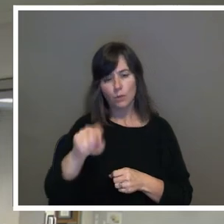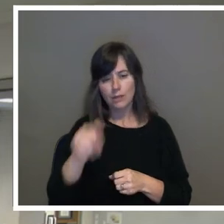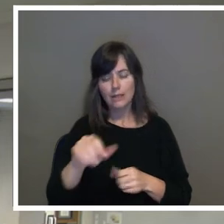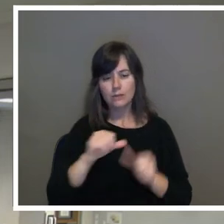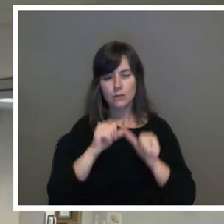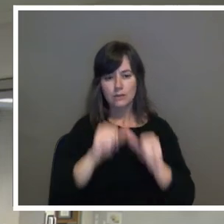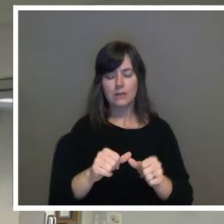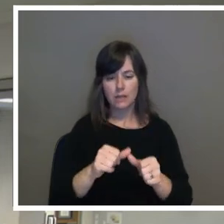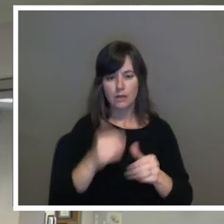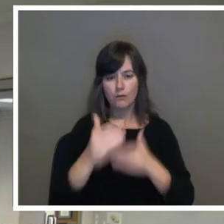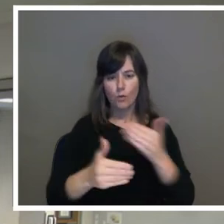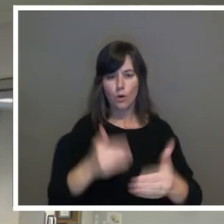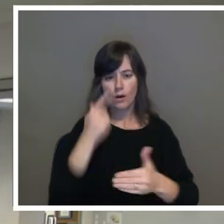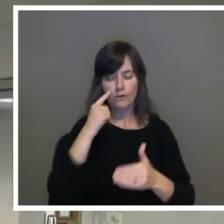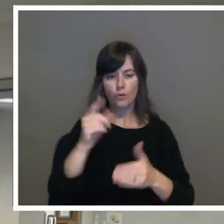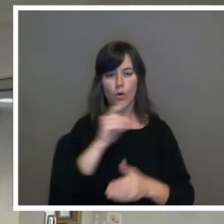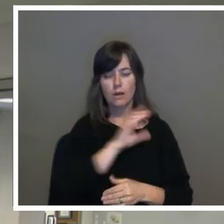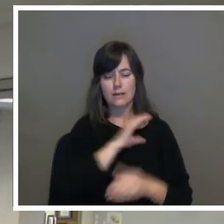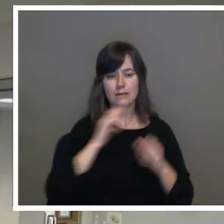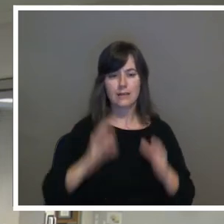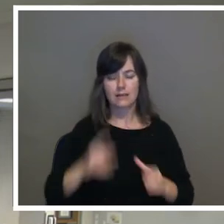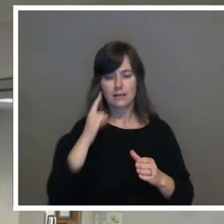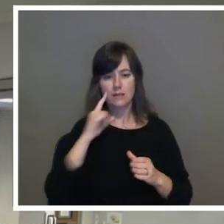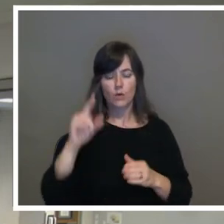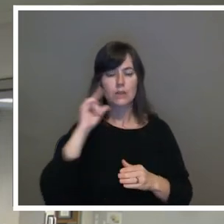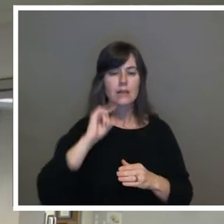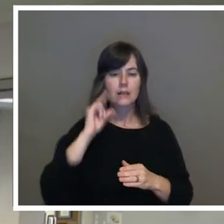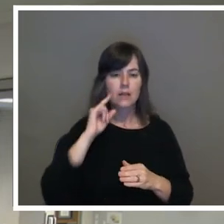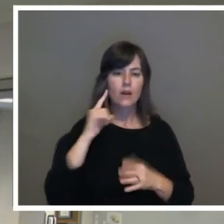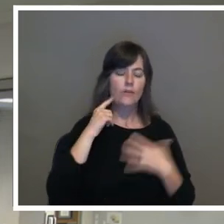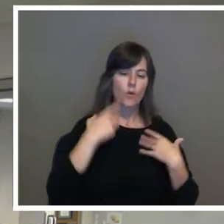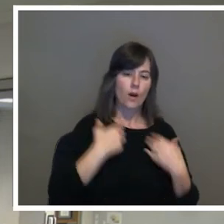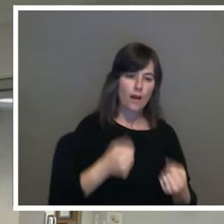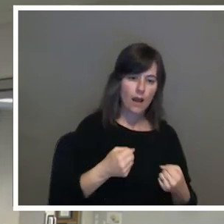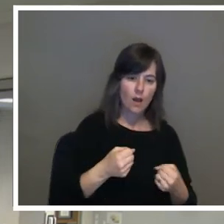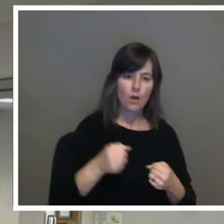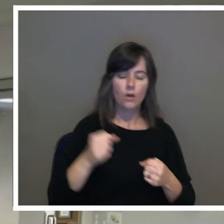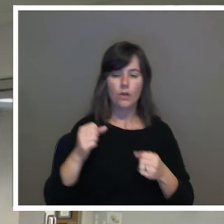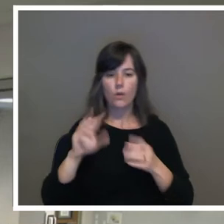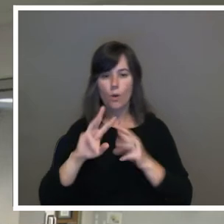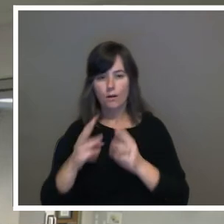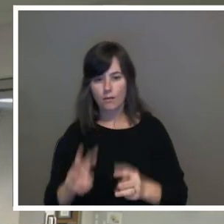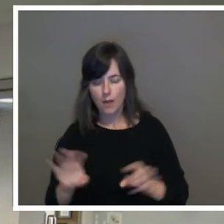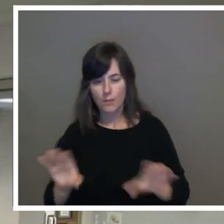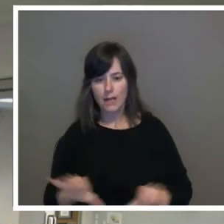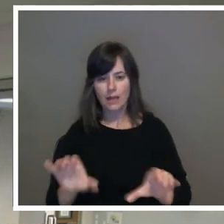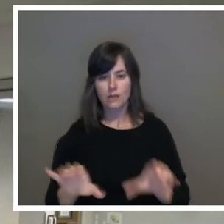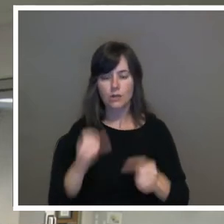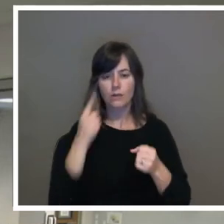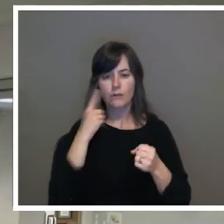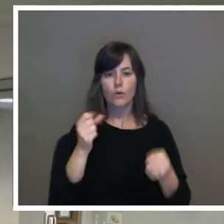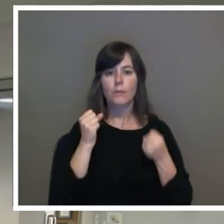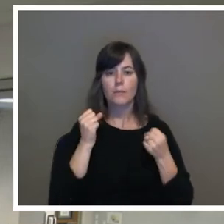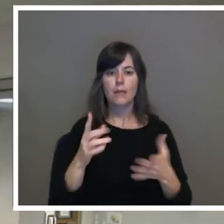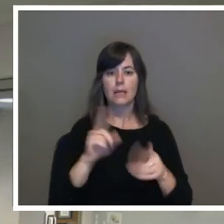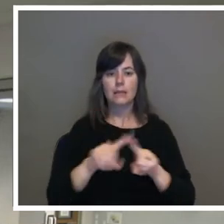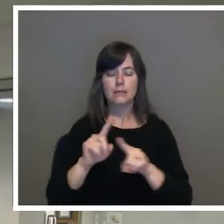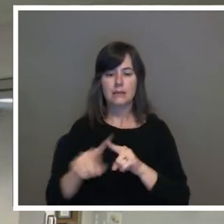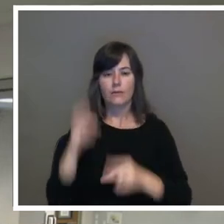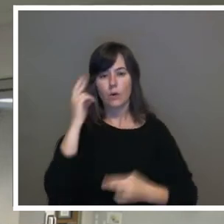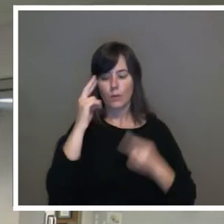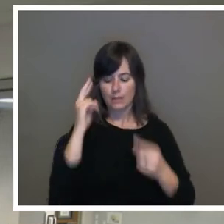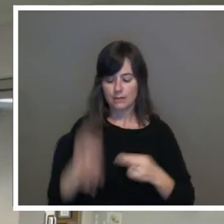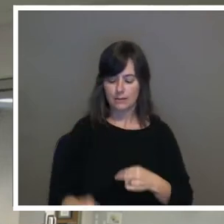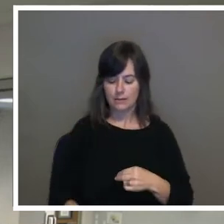of San Antonio, for their health, for climate action, for many different reasons. The studies have shown